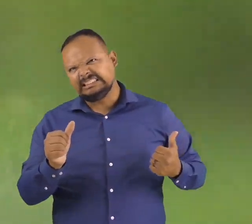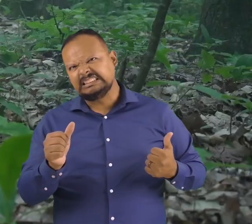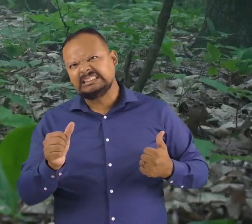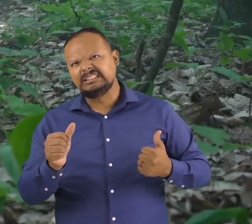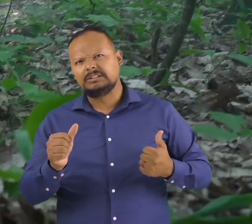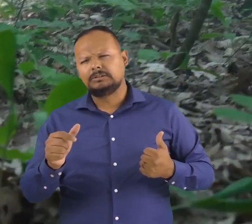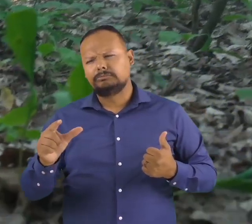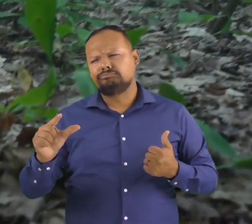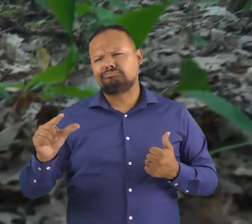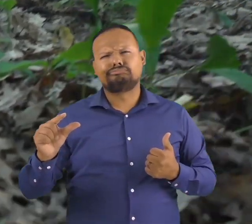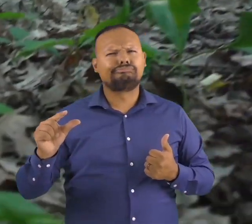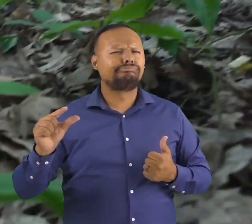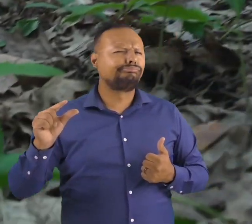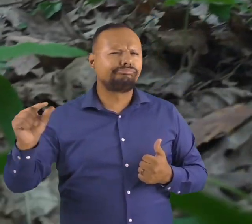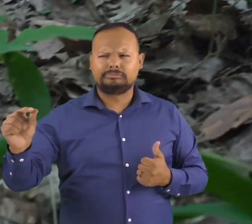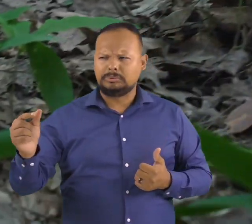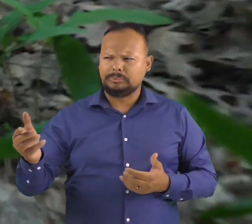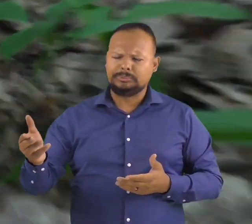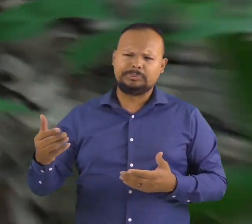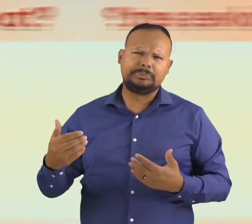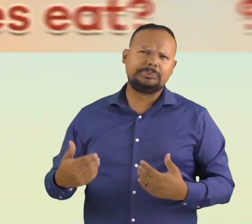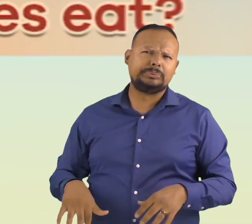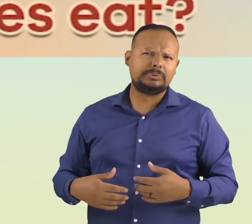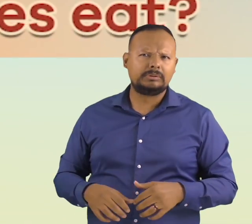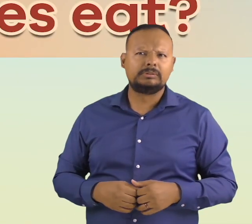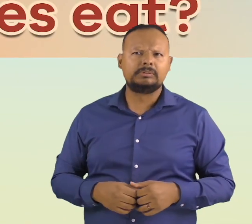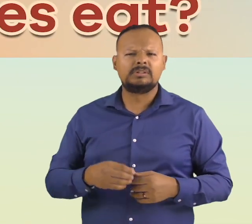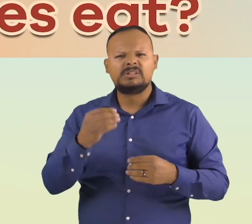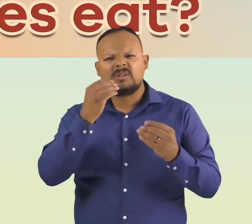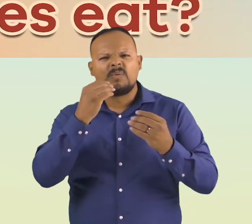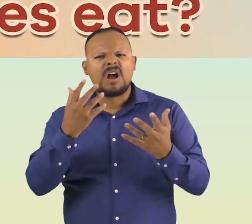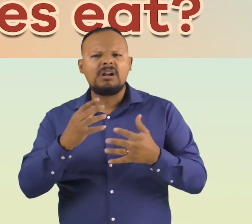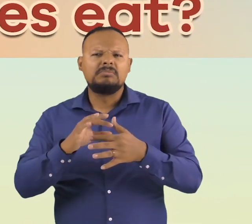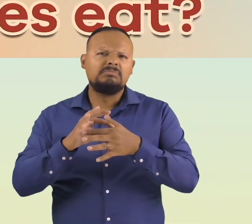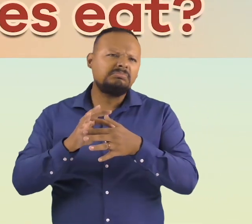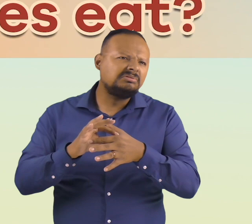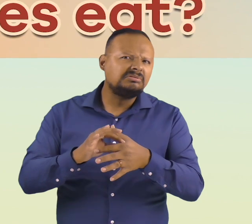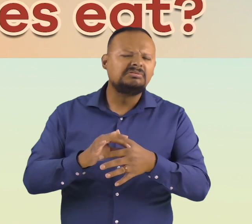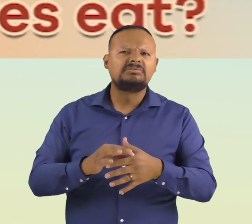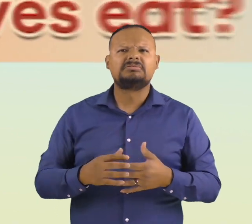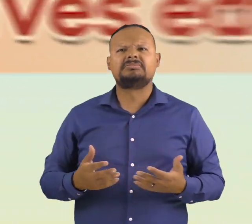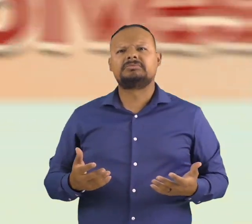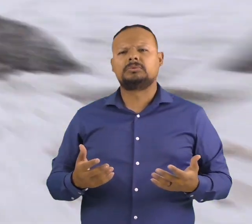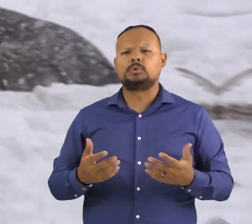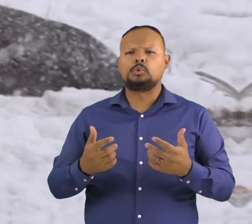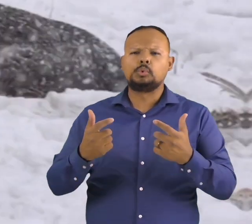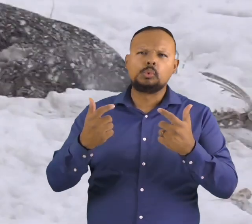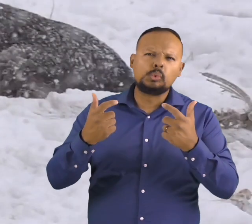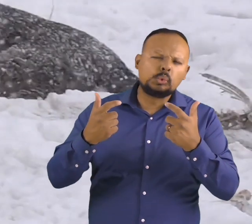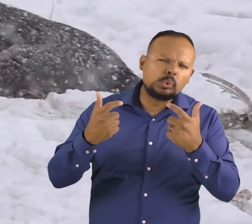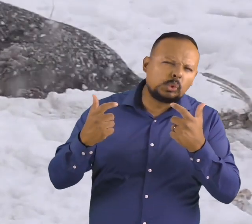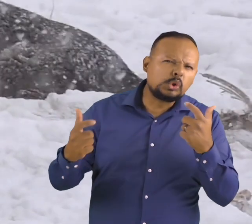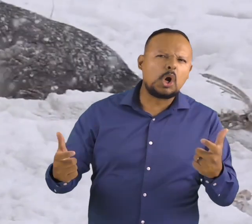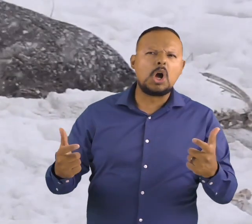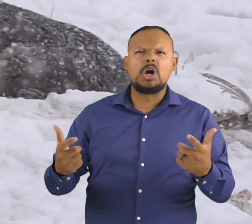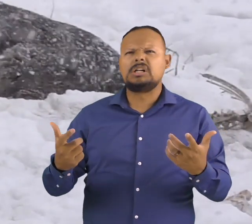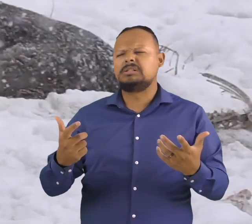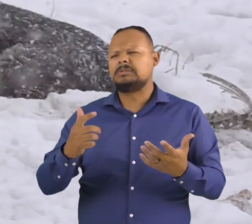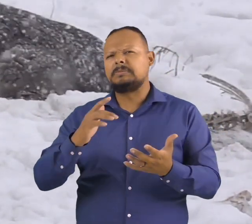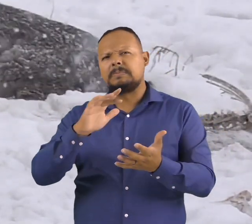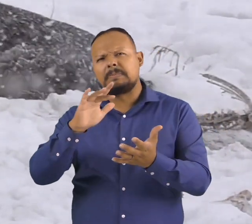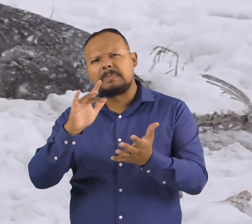they can easily outrun their enemies. What do wolves eat? Wolves are